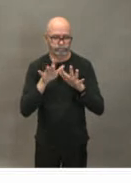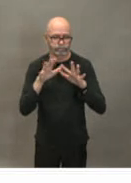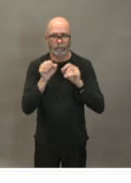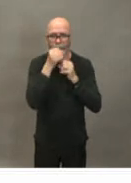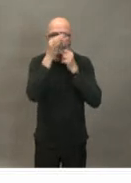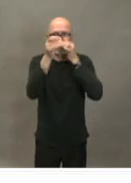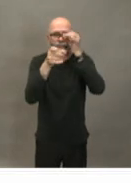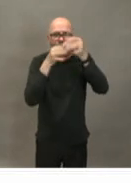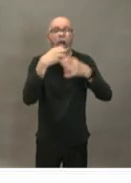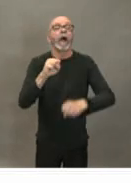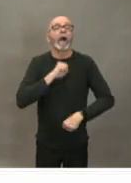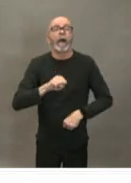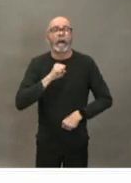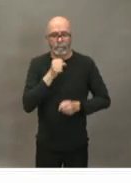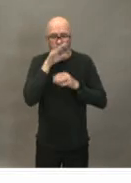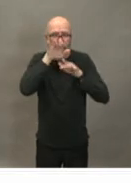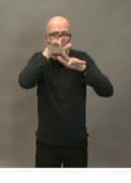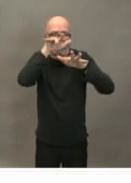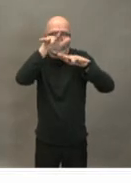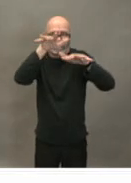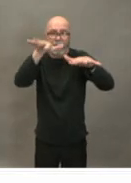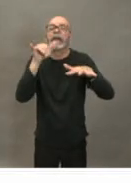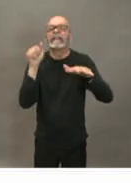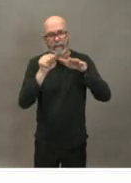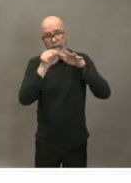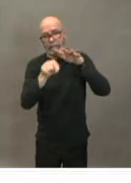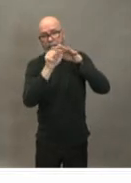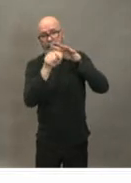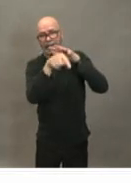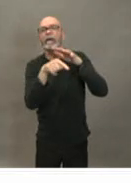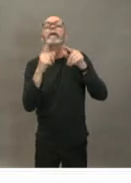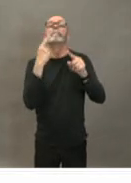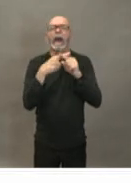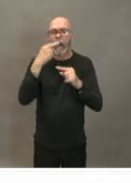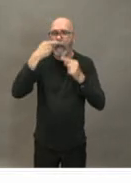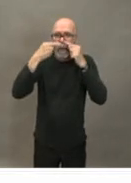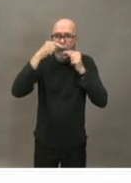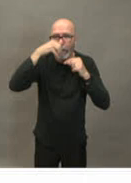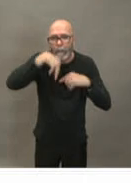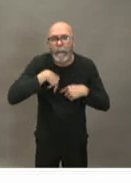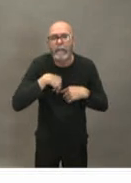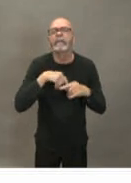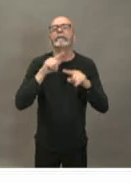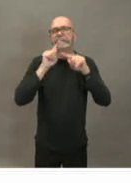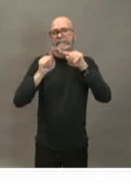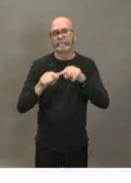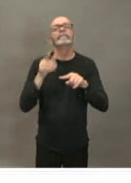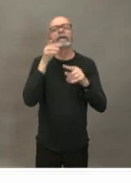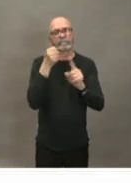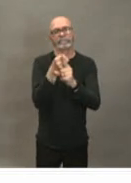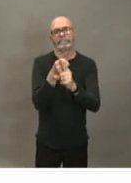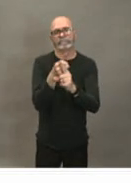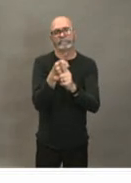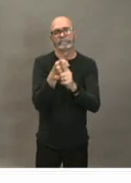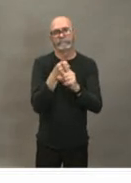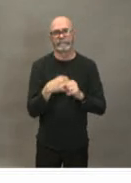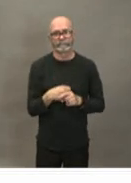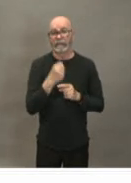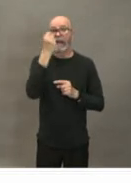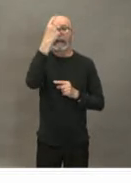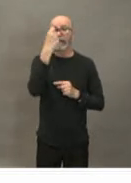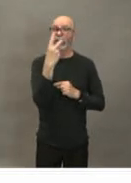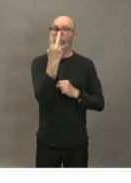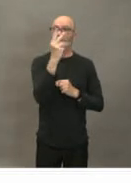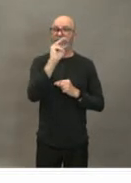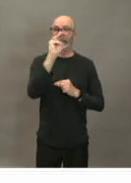that the virus goes out of our nose or mouth and it's big enough that within about two meters or six feet